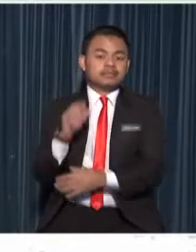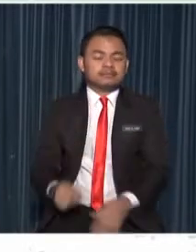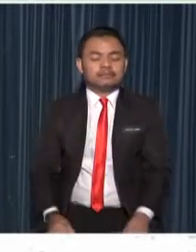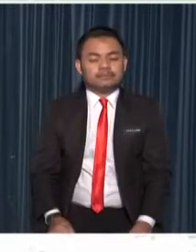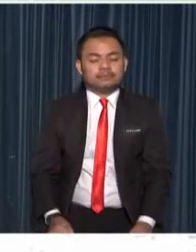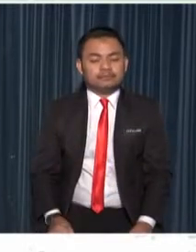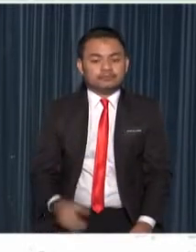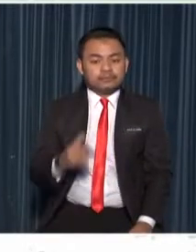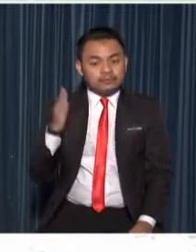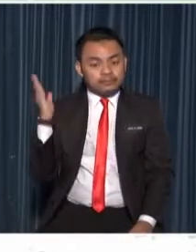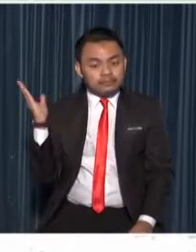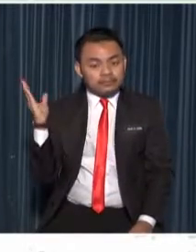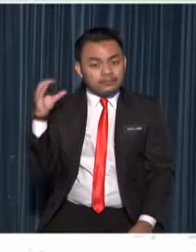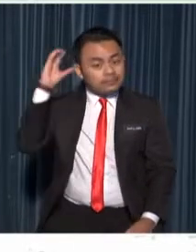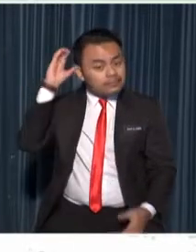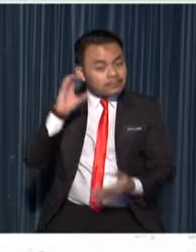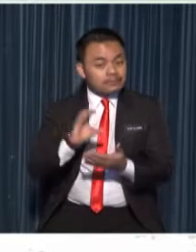look at this picture